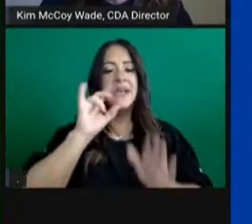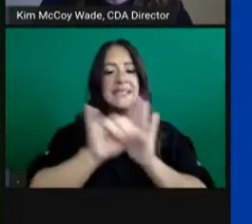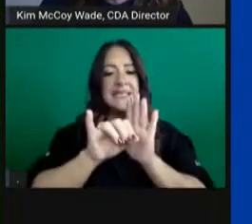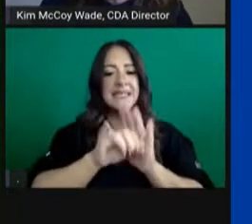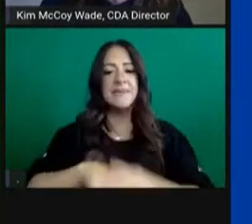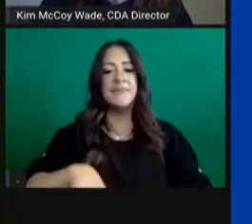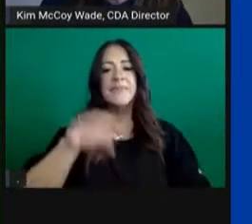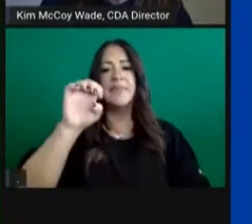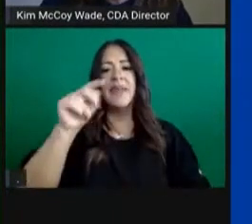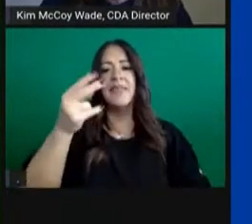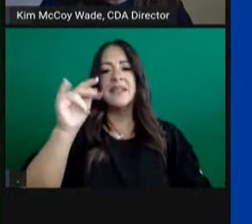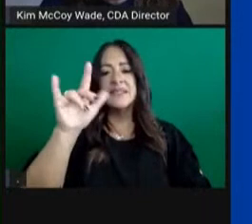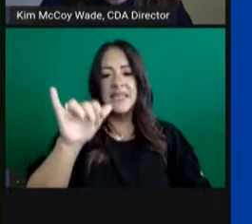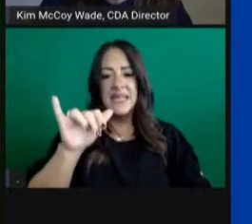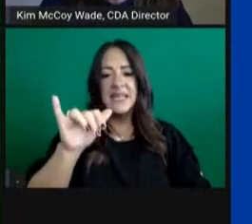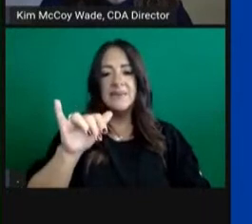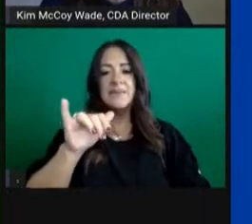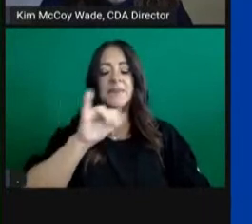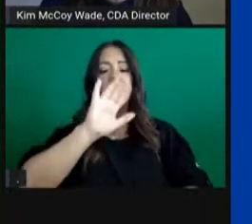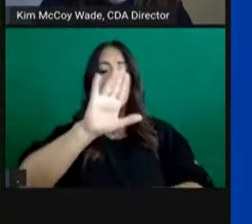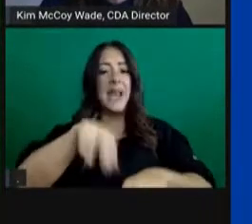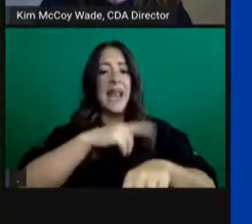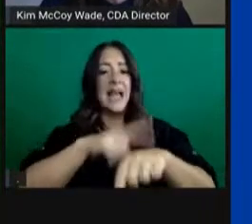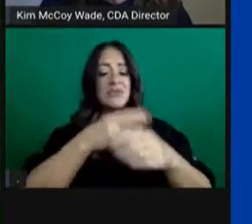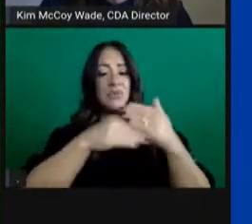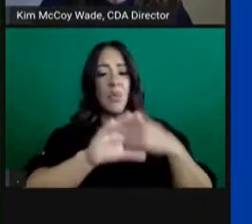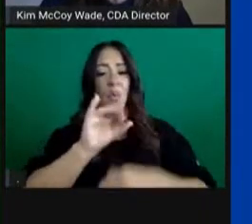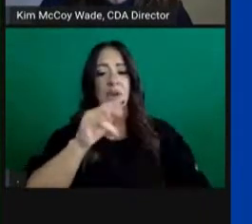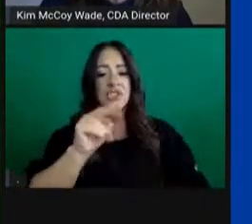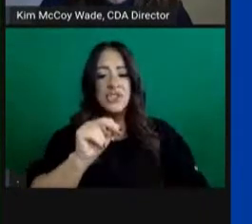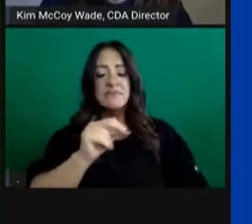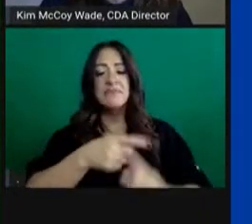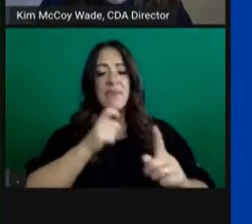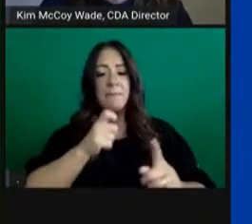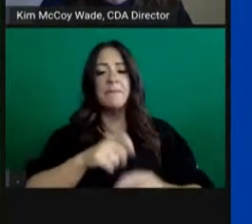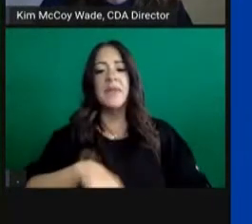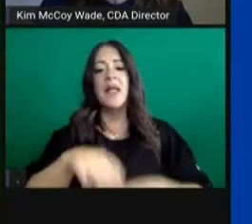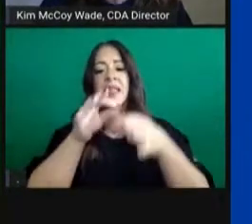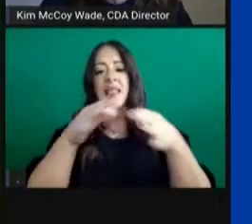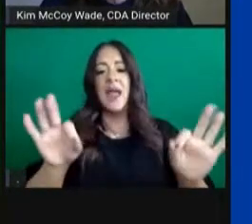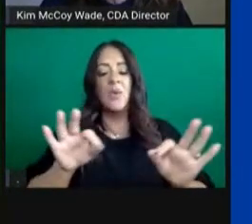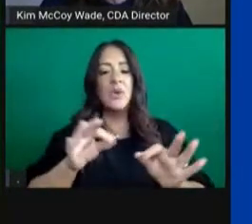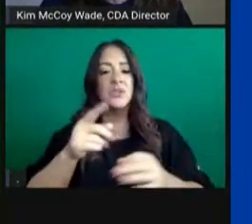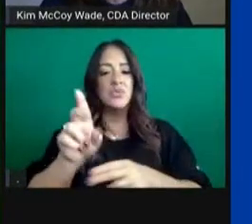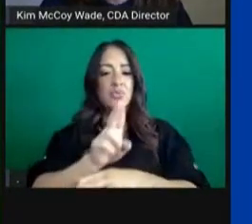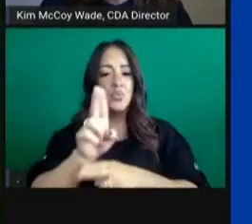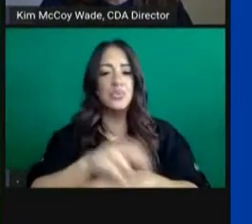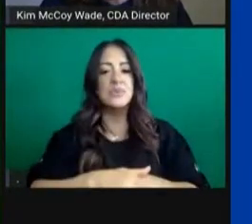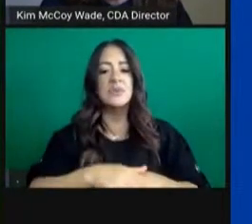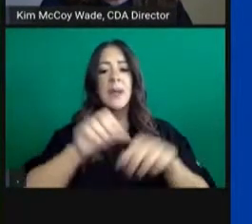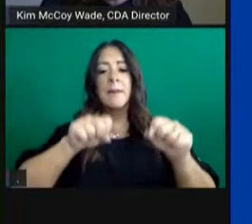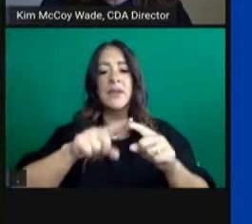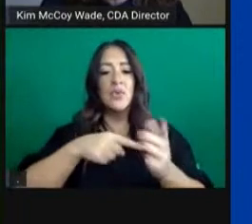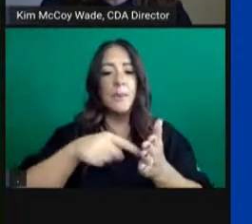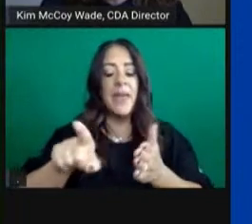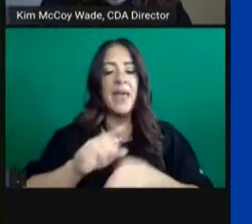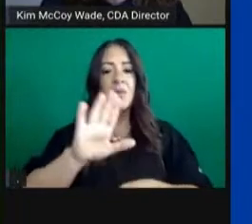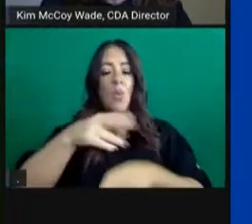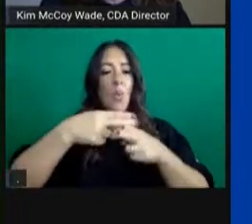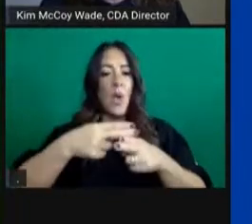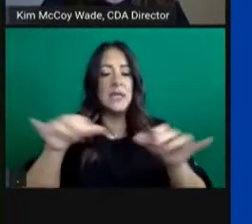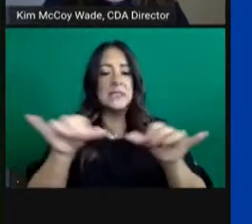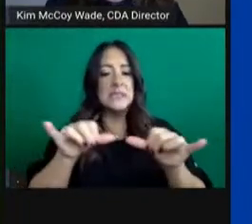language spoken, ability to pay, weight or size, socioeconomic status, insurance status,